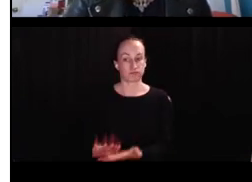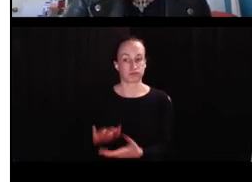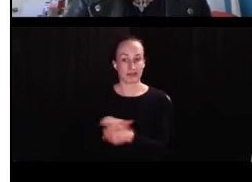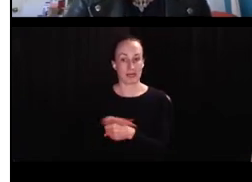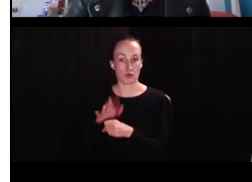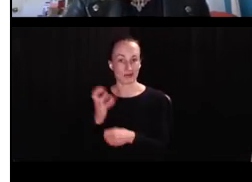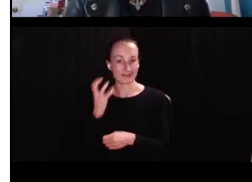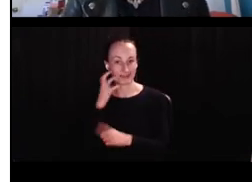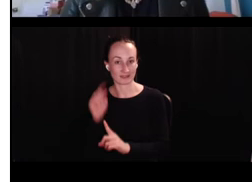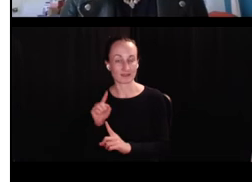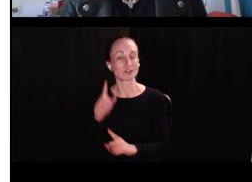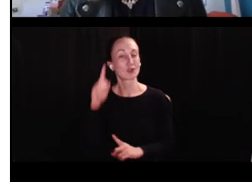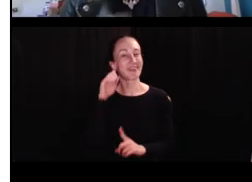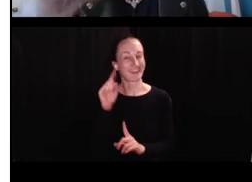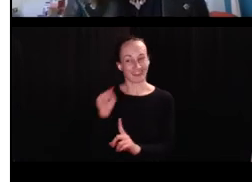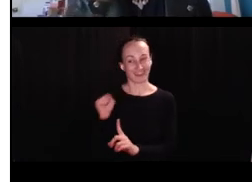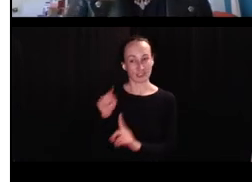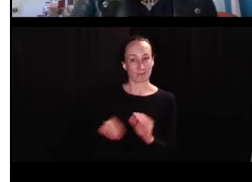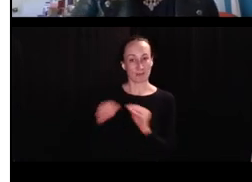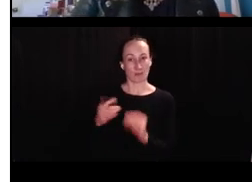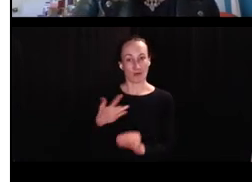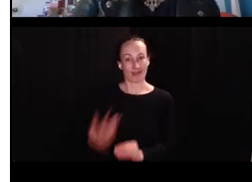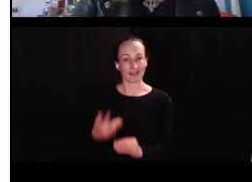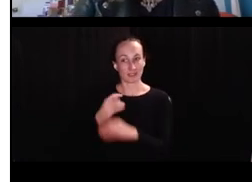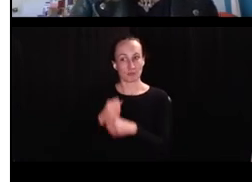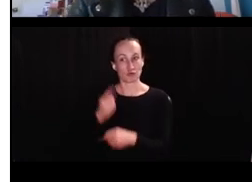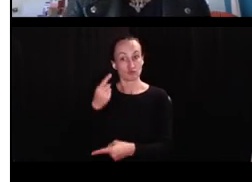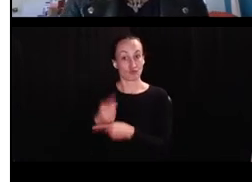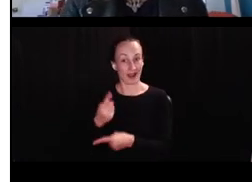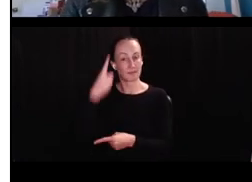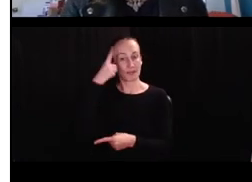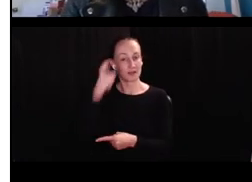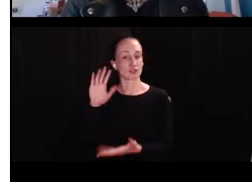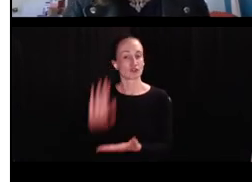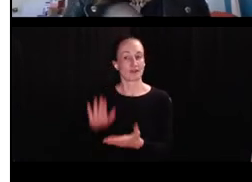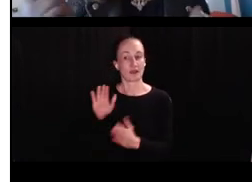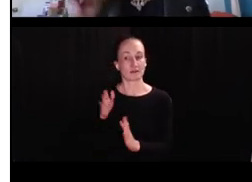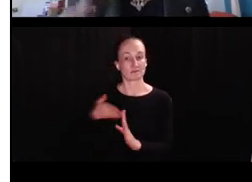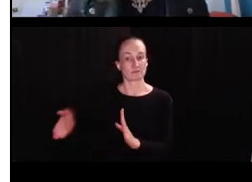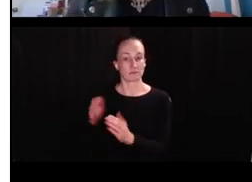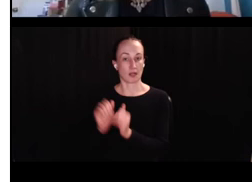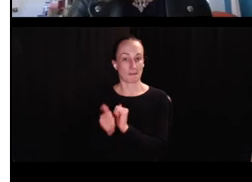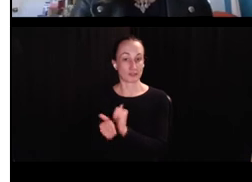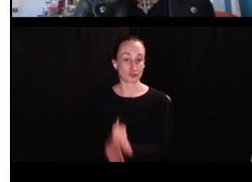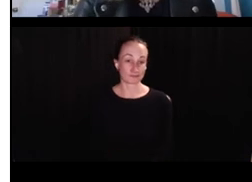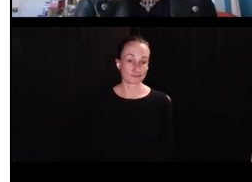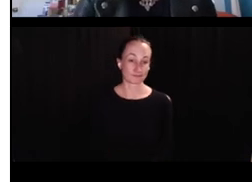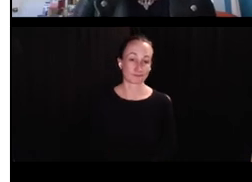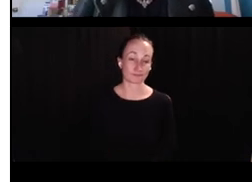sparser neighborhoods. So given the research, you might think that these are more likely to be produced since there's less competition.